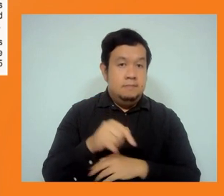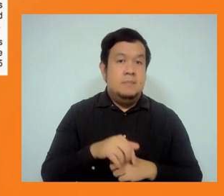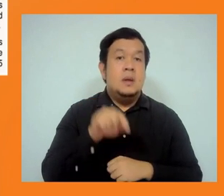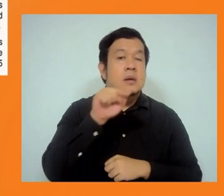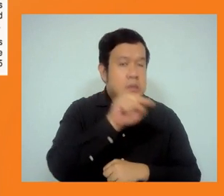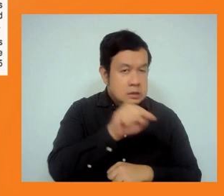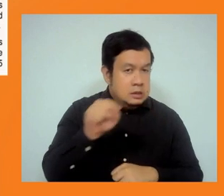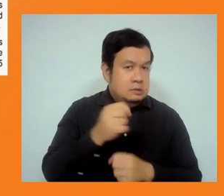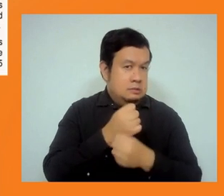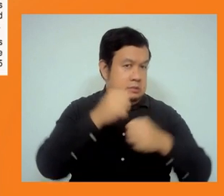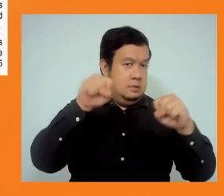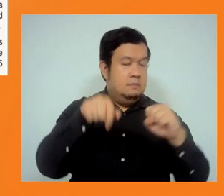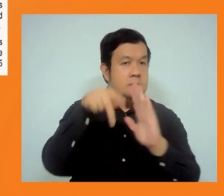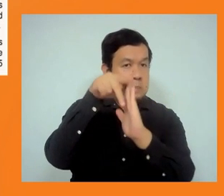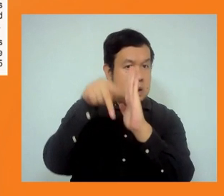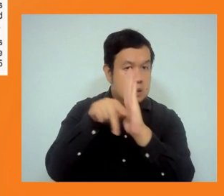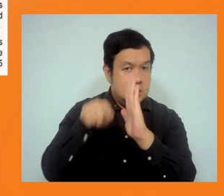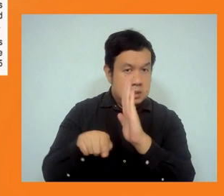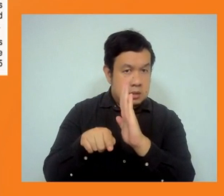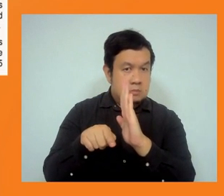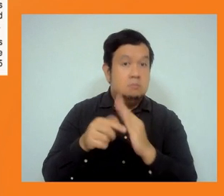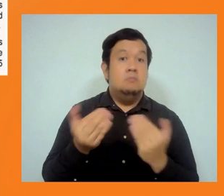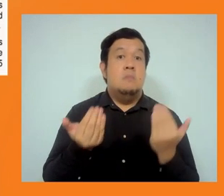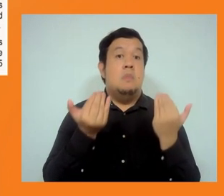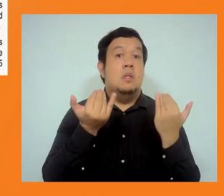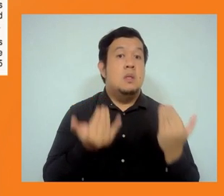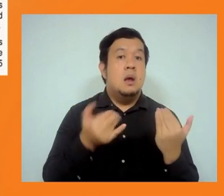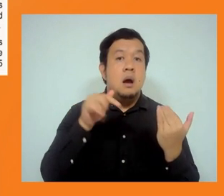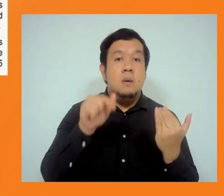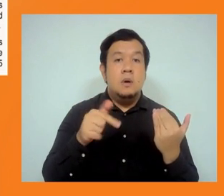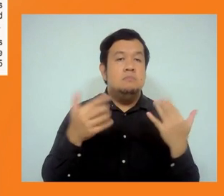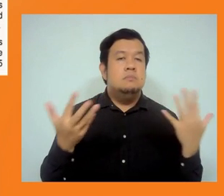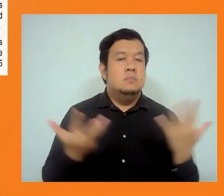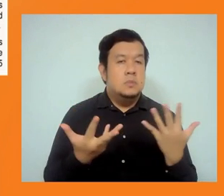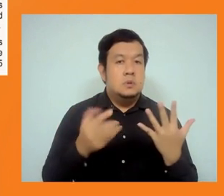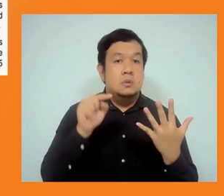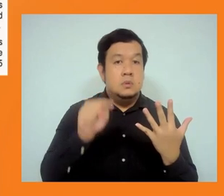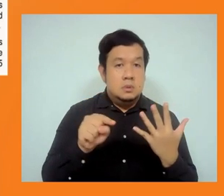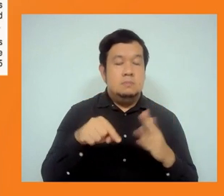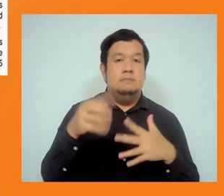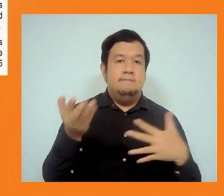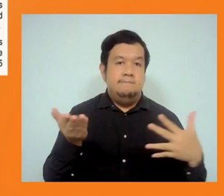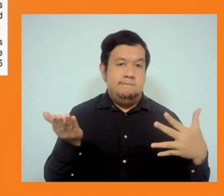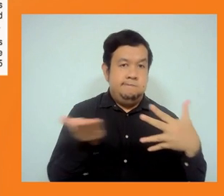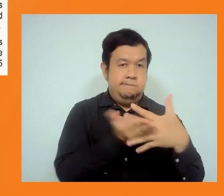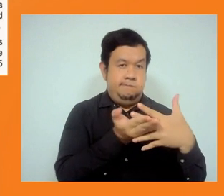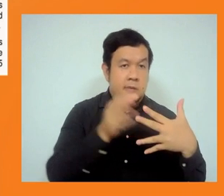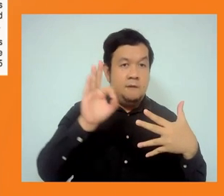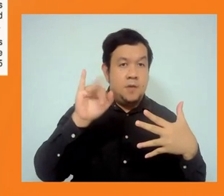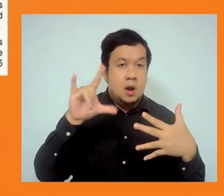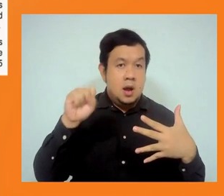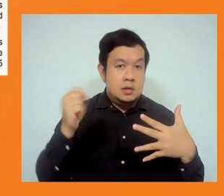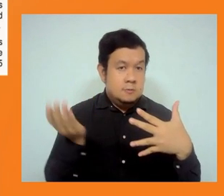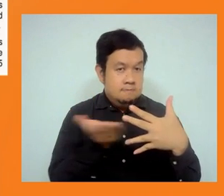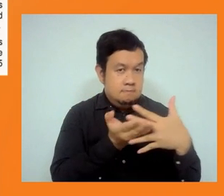those interventions, and and we don't know who how we can we can contact the the other